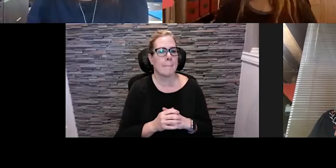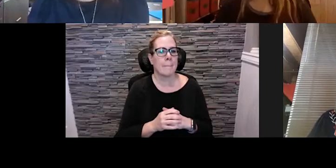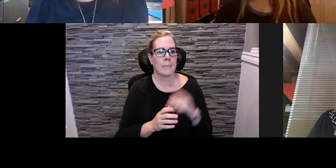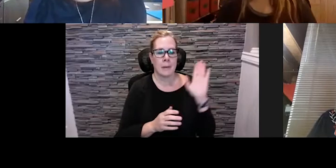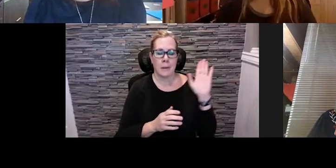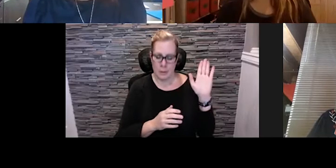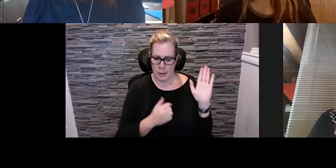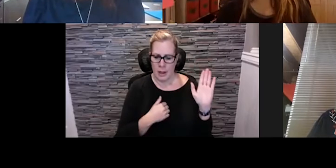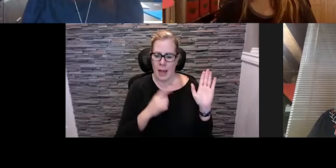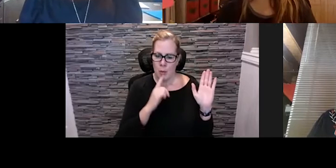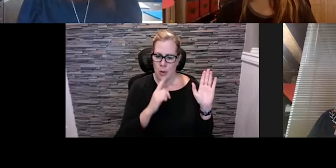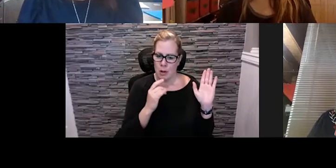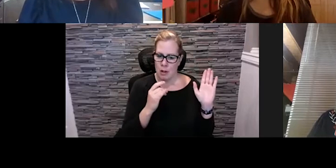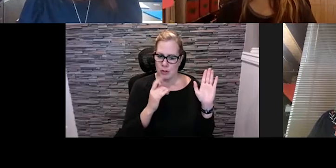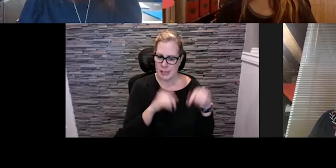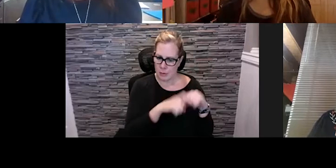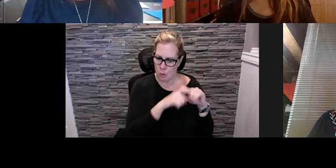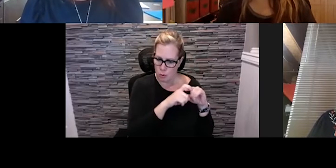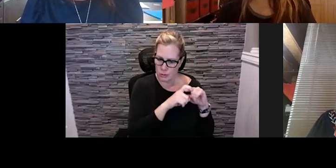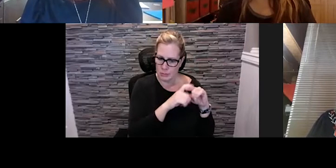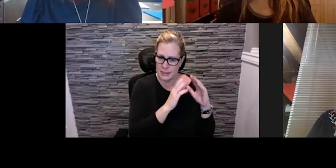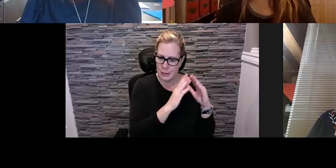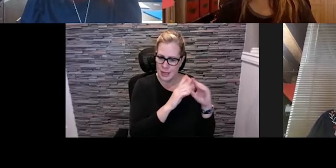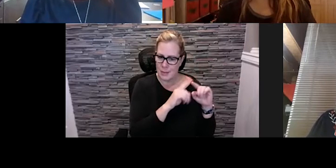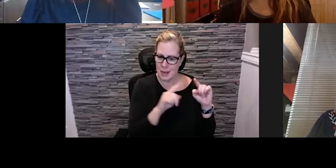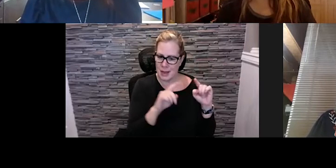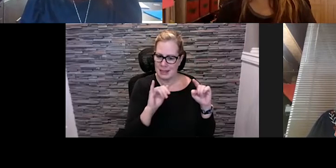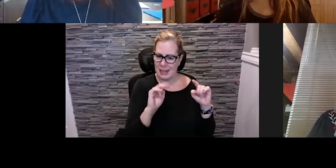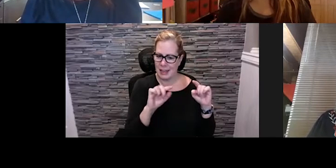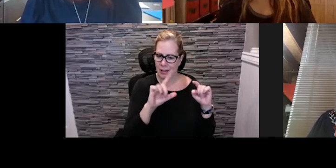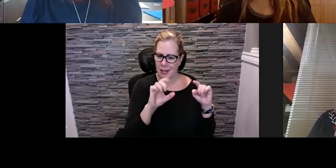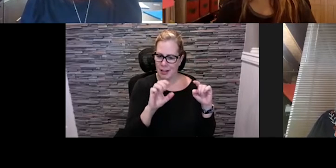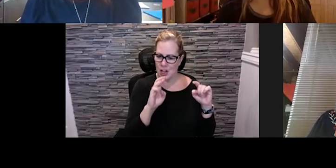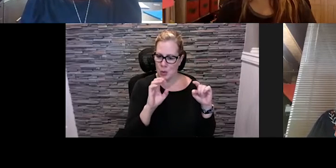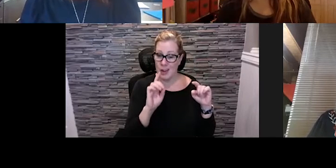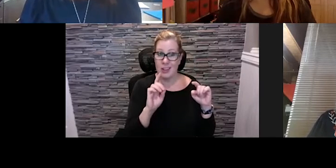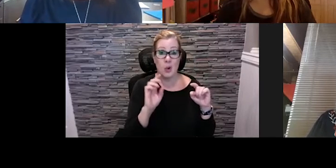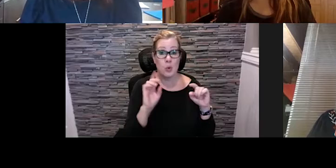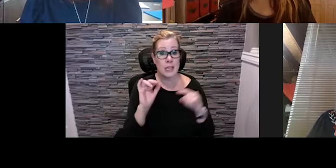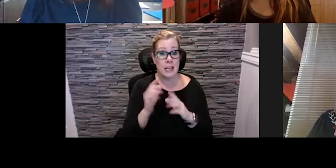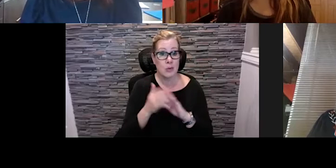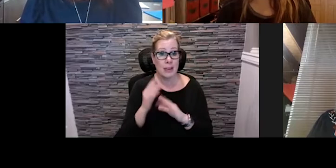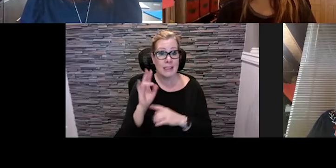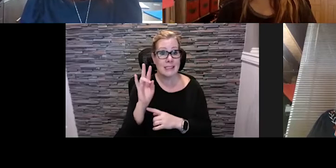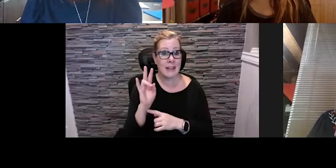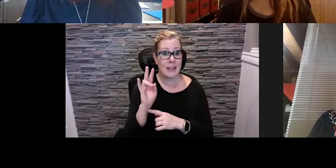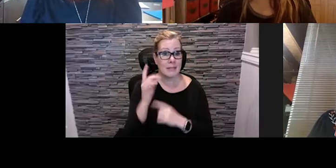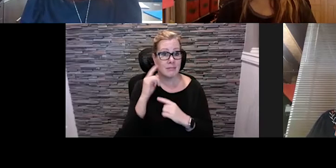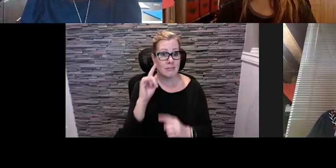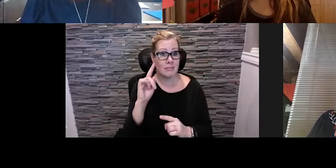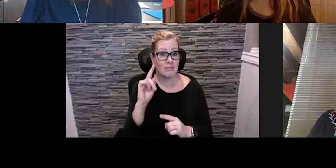hat and put on my Inglewood hat right now. So we've run seven successful Inglewood night markets during COVID. The first four were